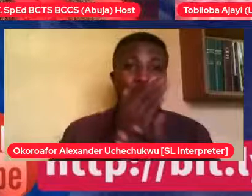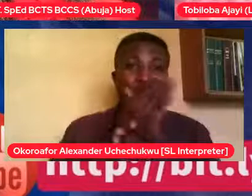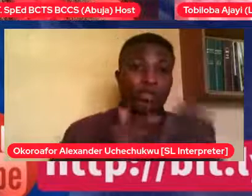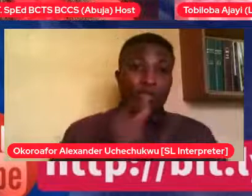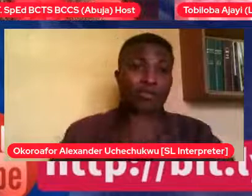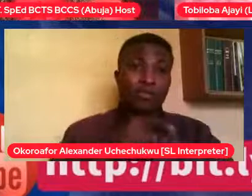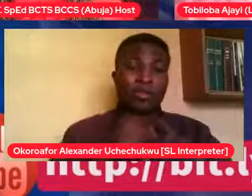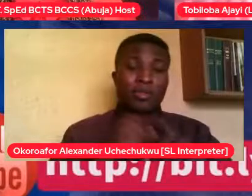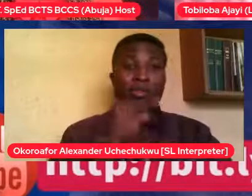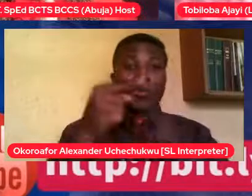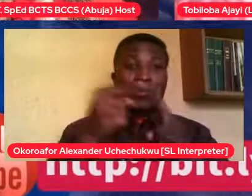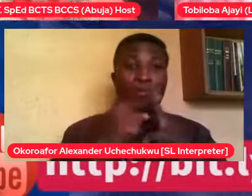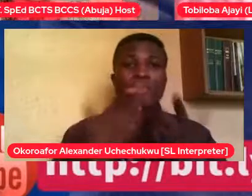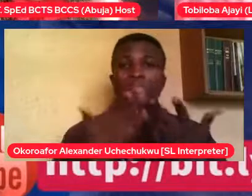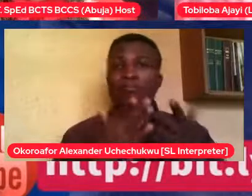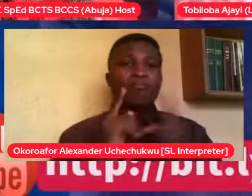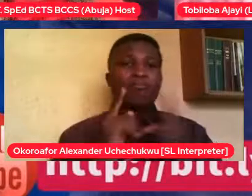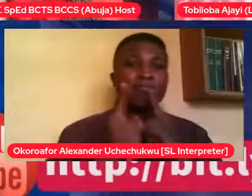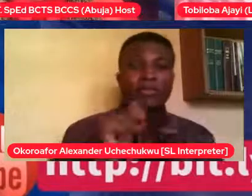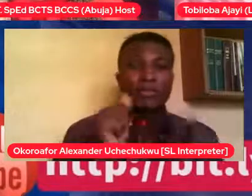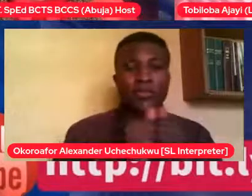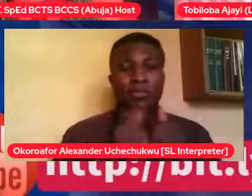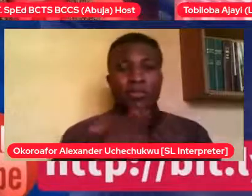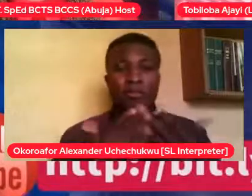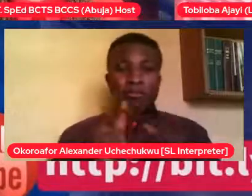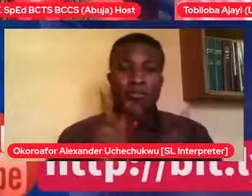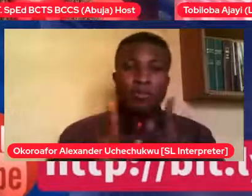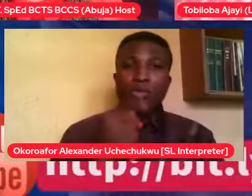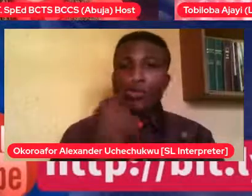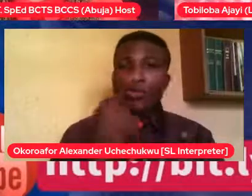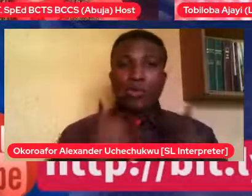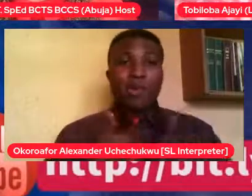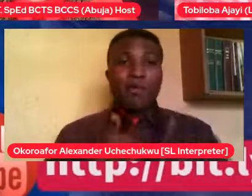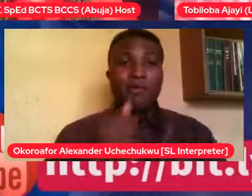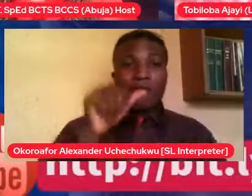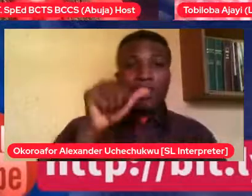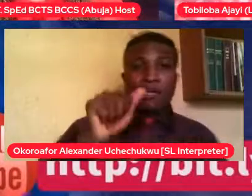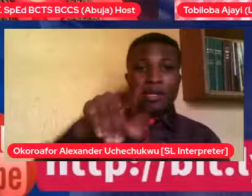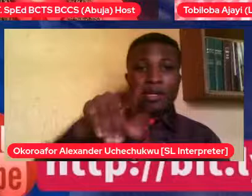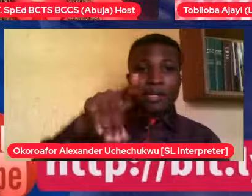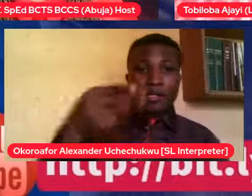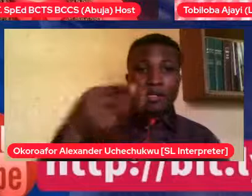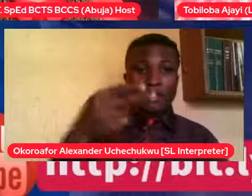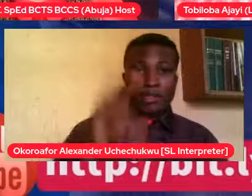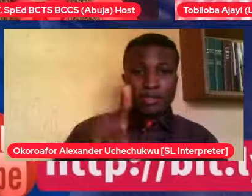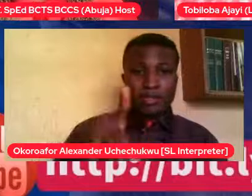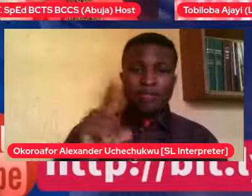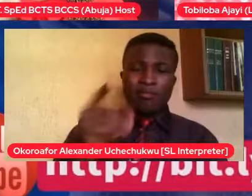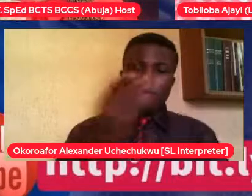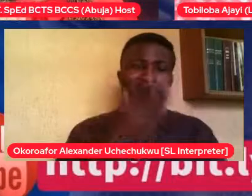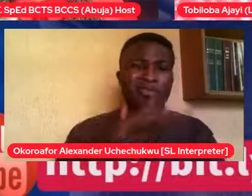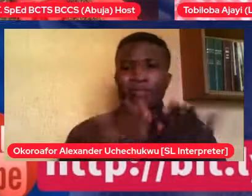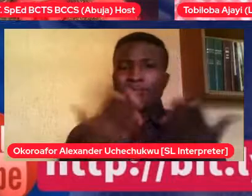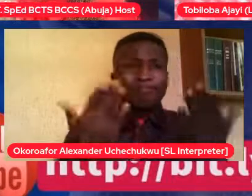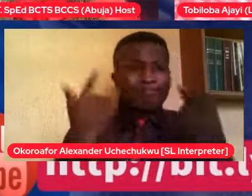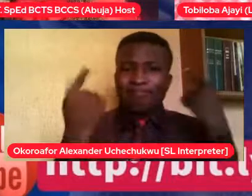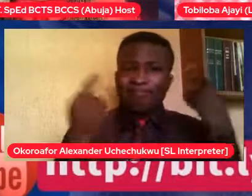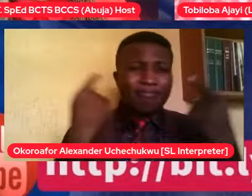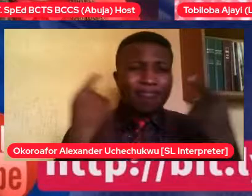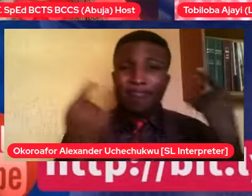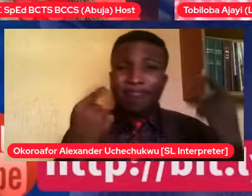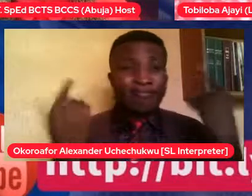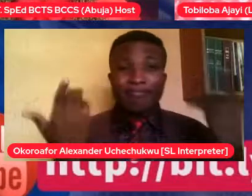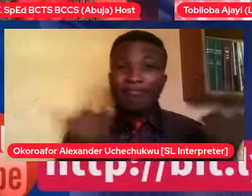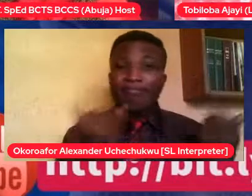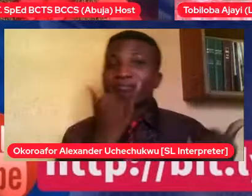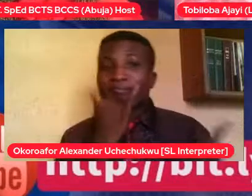you're thinking in your mind and say, oh, and this is the truth. You say an ugly lady and say, mm, in your mind, they're like, this lady's ugly. You're saying in your mind. But